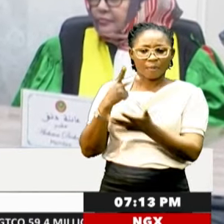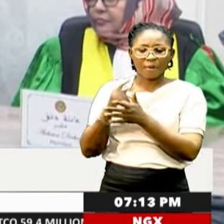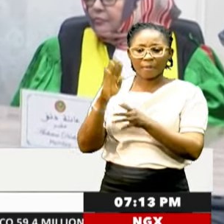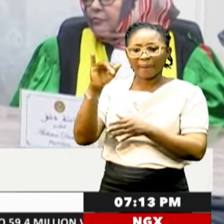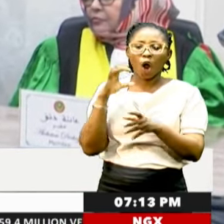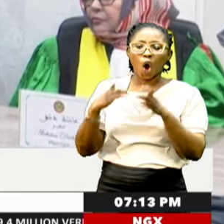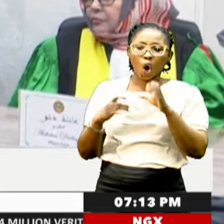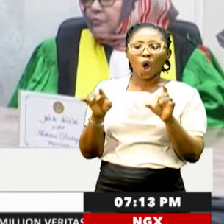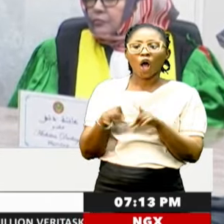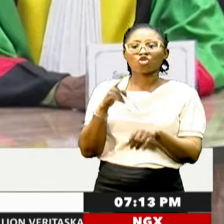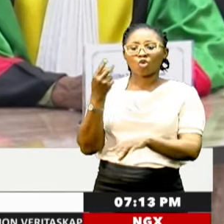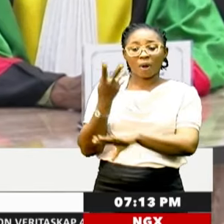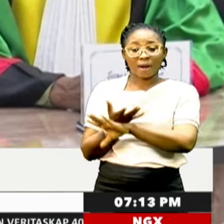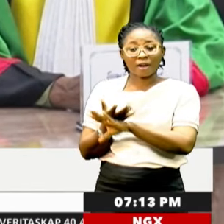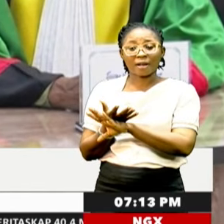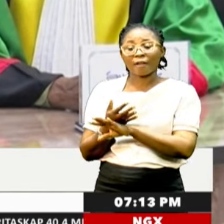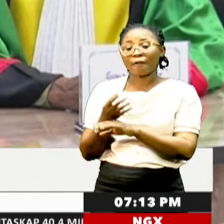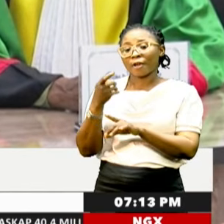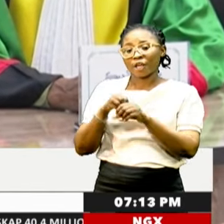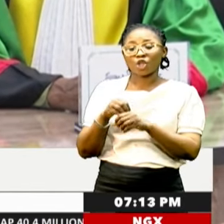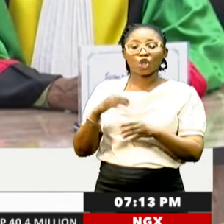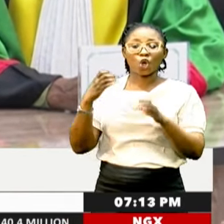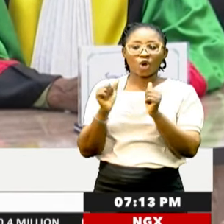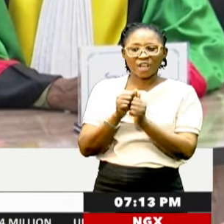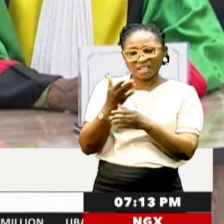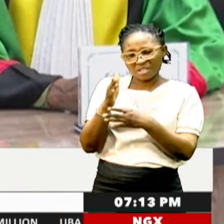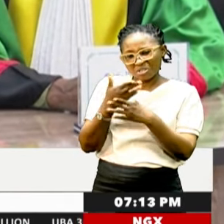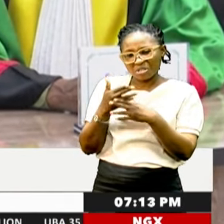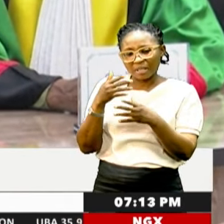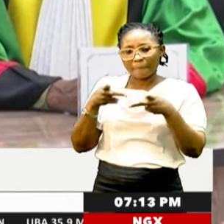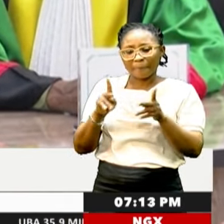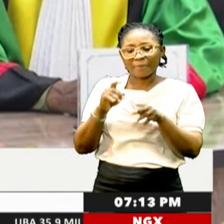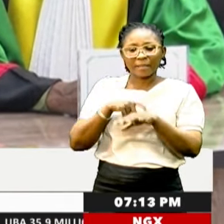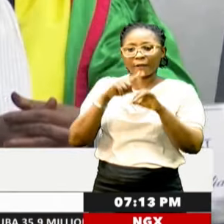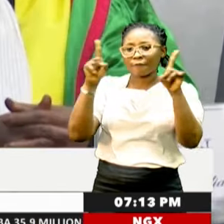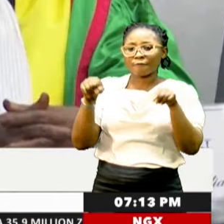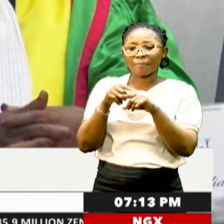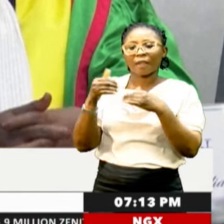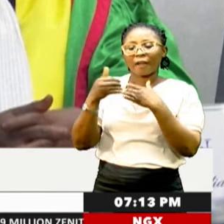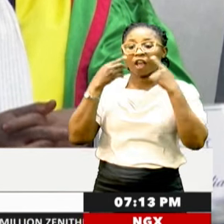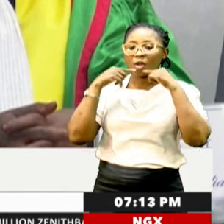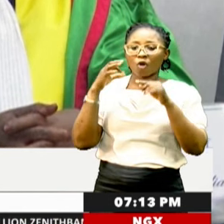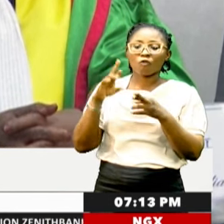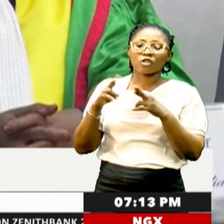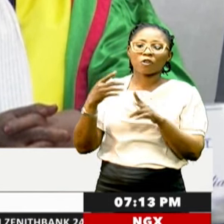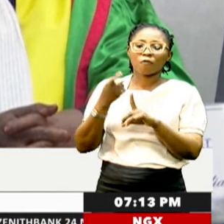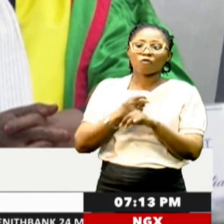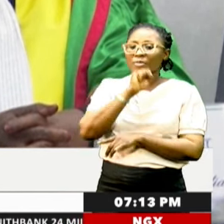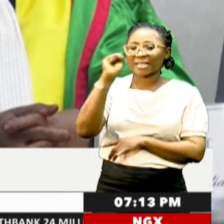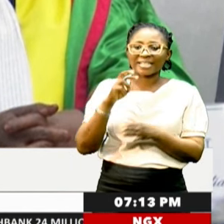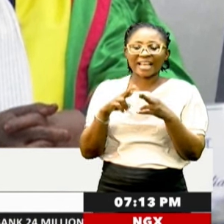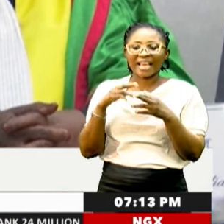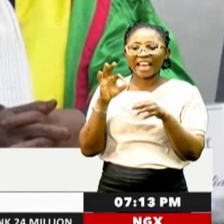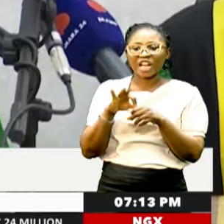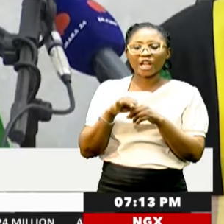As no appeals were lodged with the court within the permitted time frame after the announcement of the results from Saturday's election,